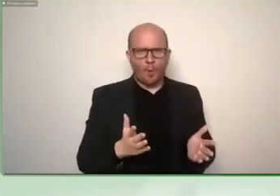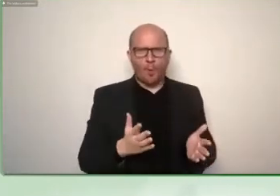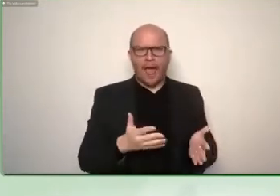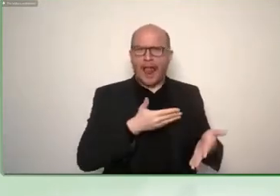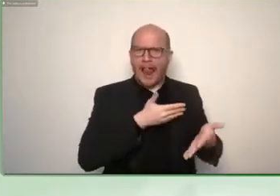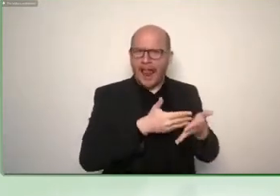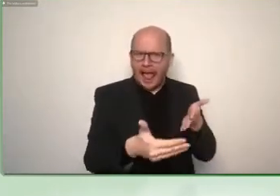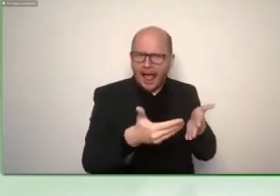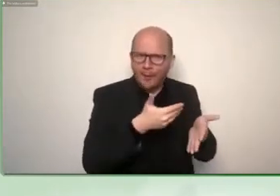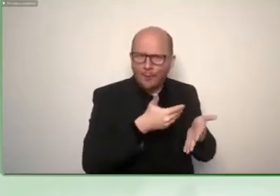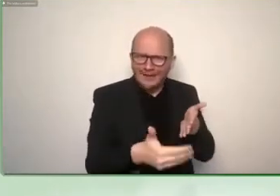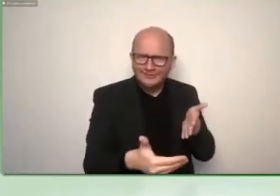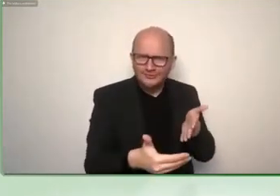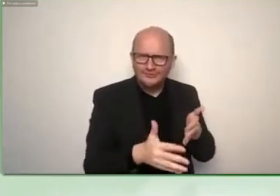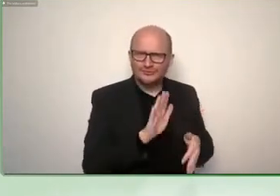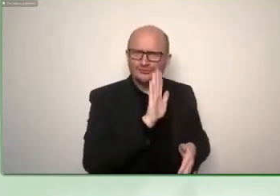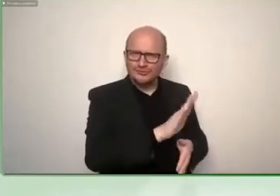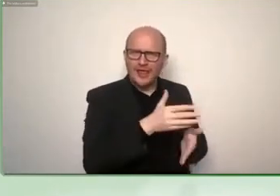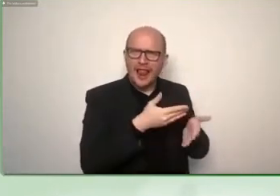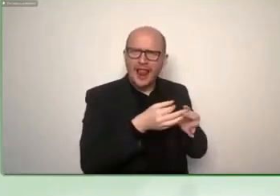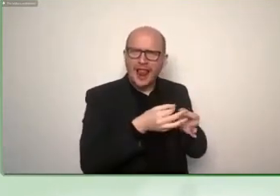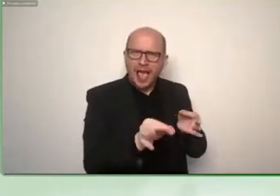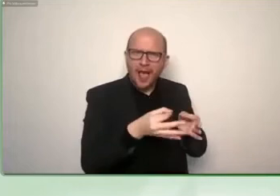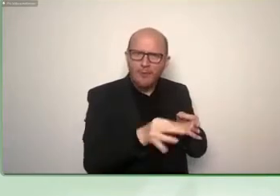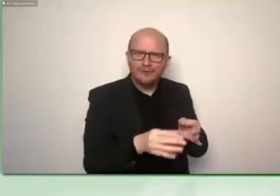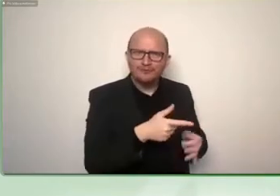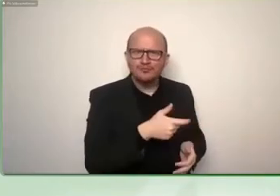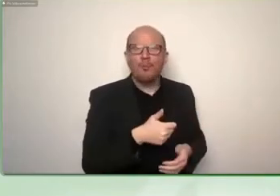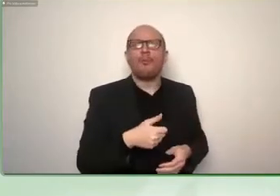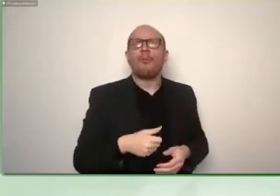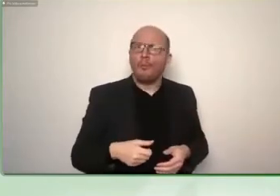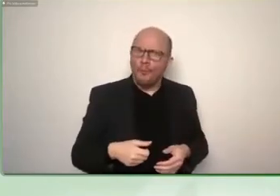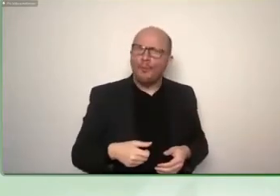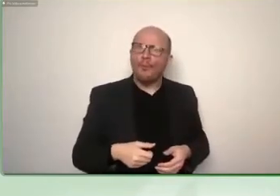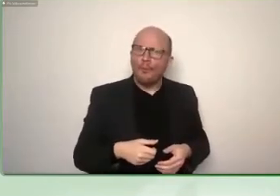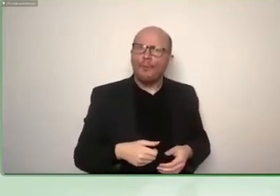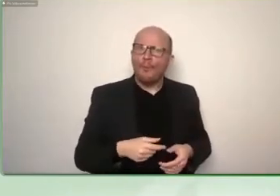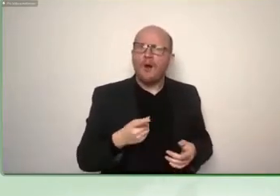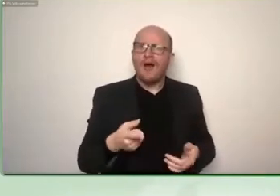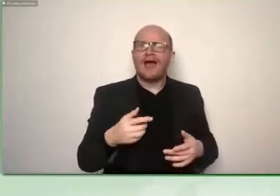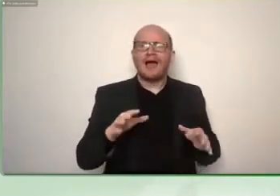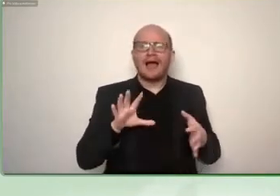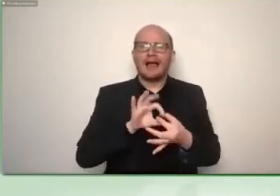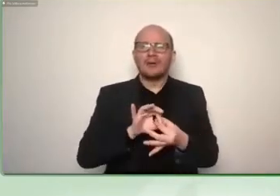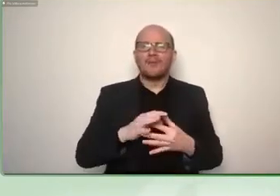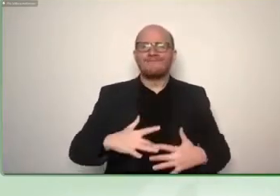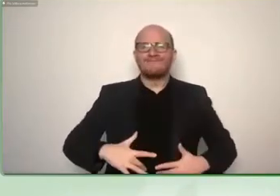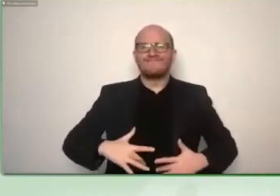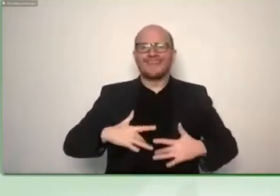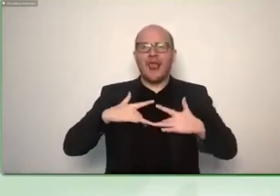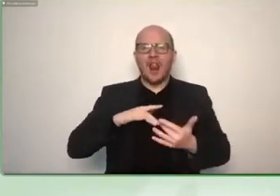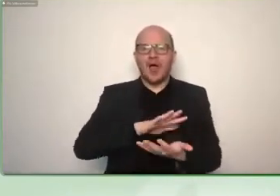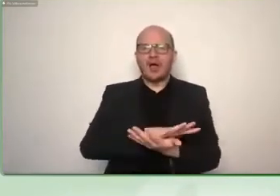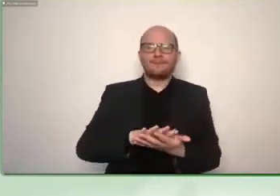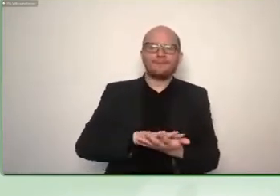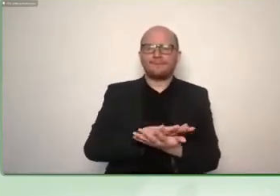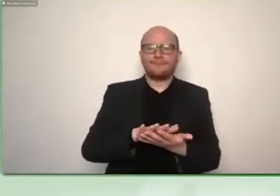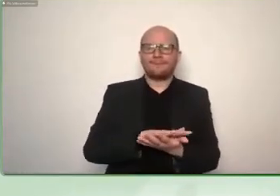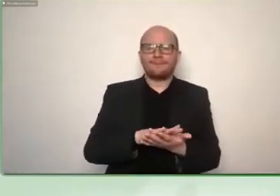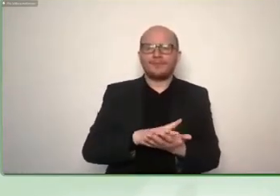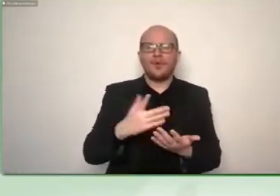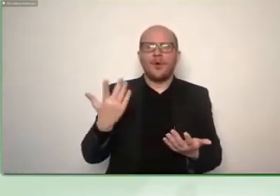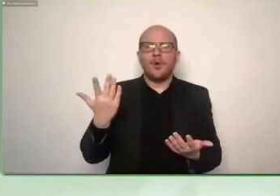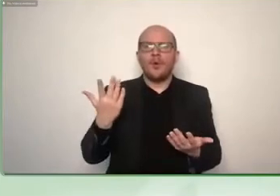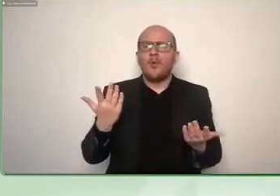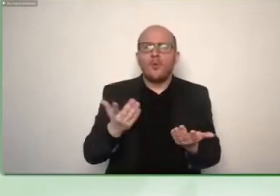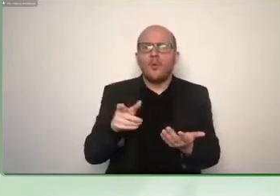an exciting language because you would have to feel it to experience it um it is uh it was developed long time ago by hieronymus lorm who